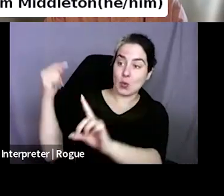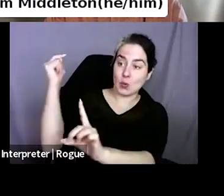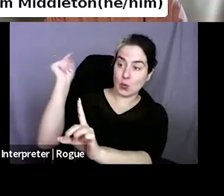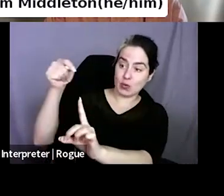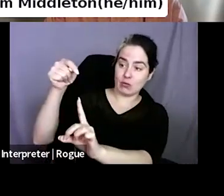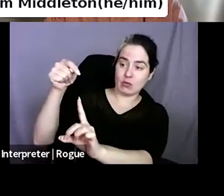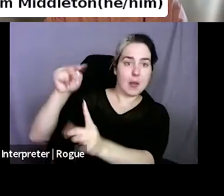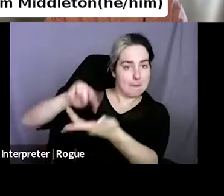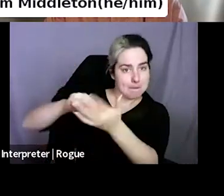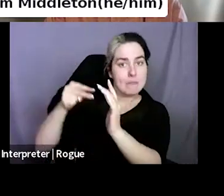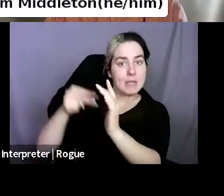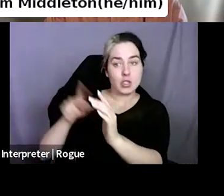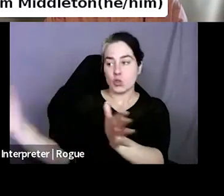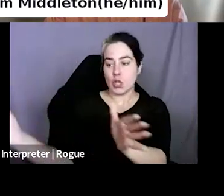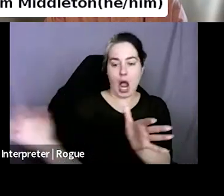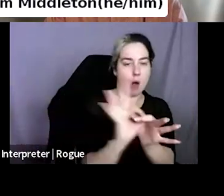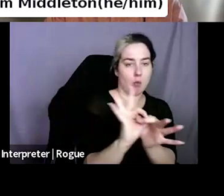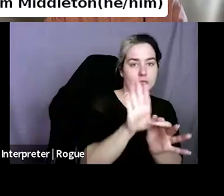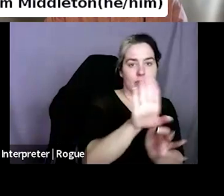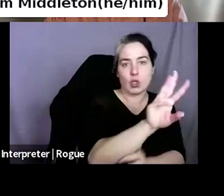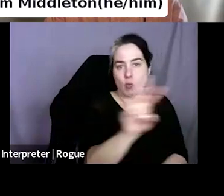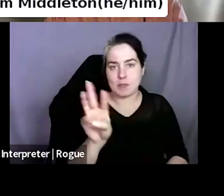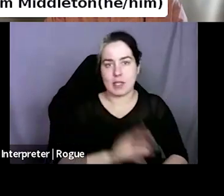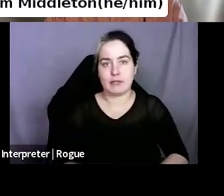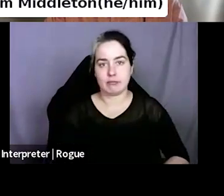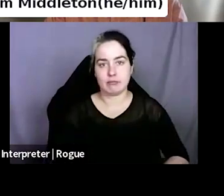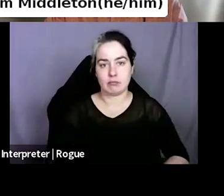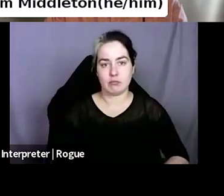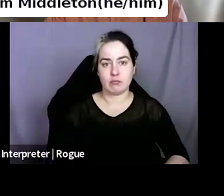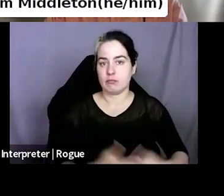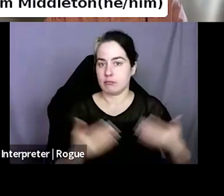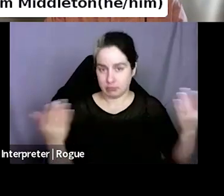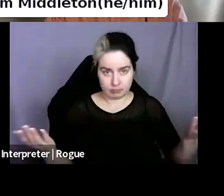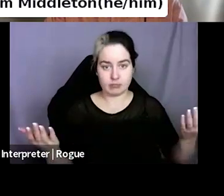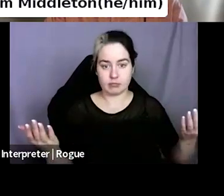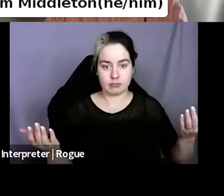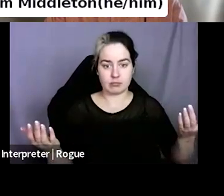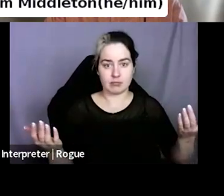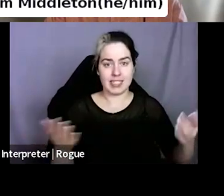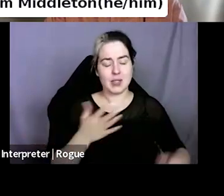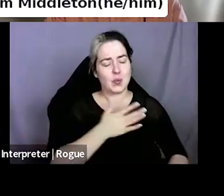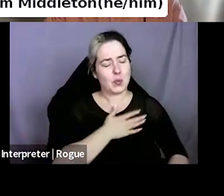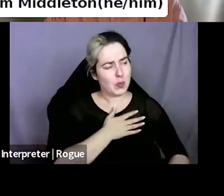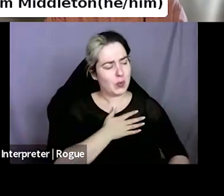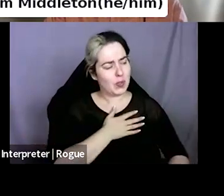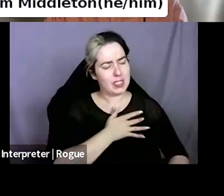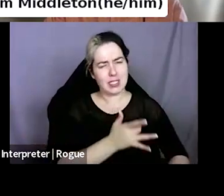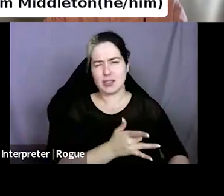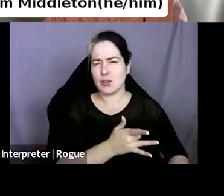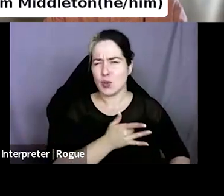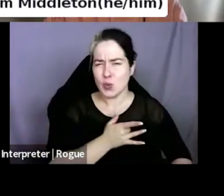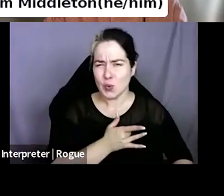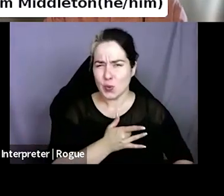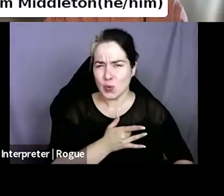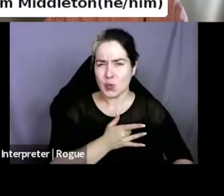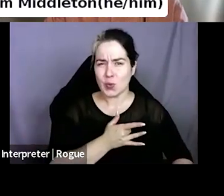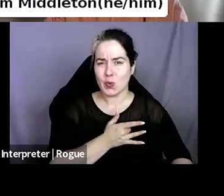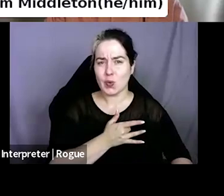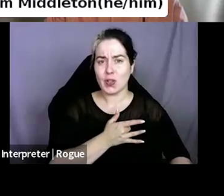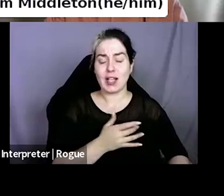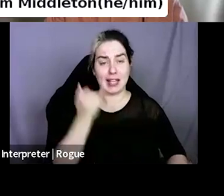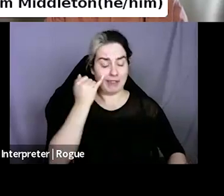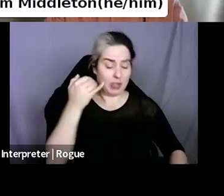buying that book from that indie. Um, because it is painful to have people walk in my store with books they got on Amazon,